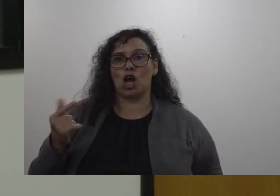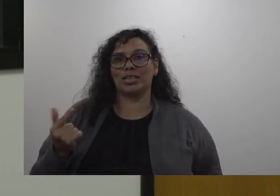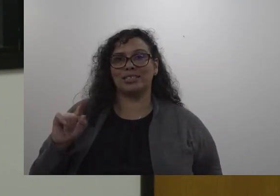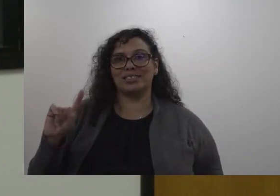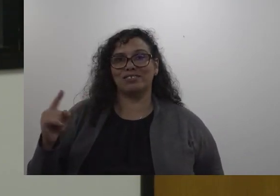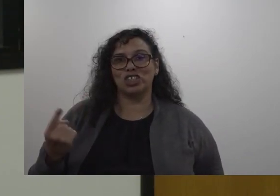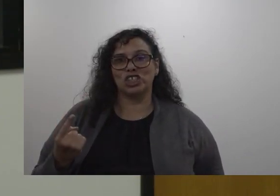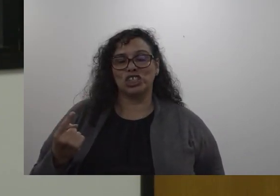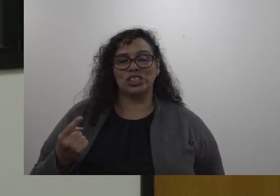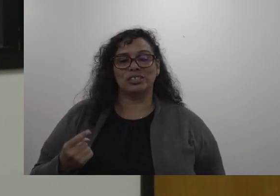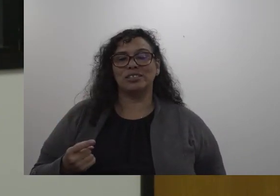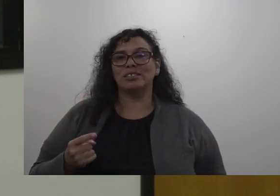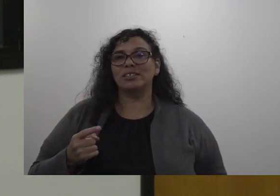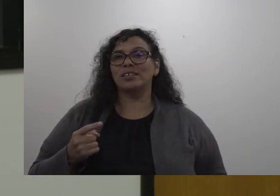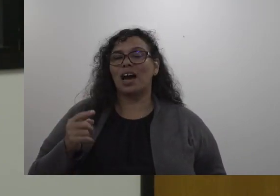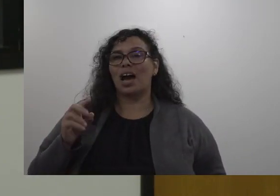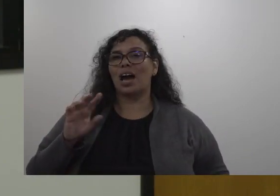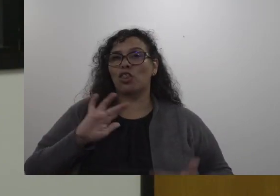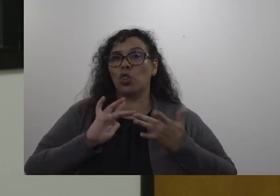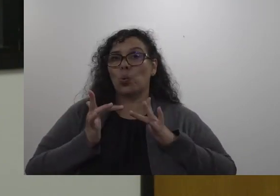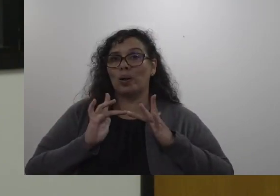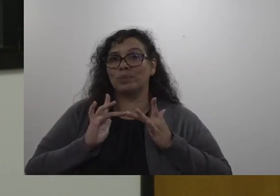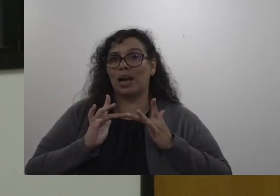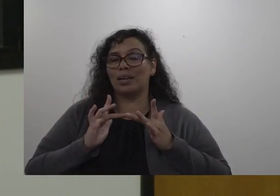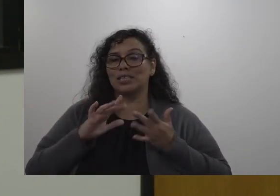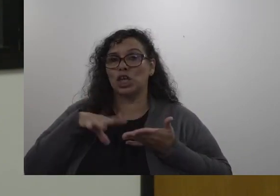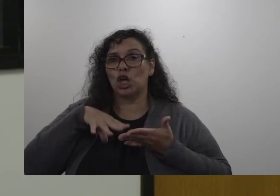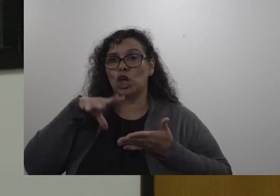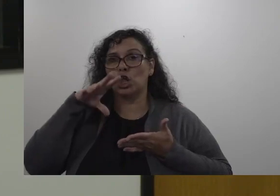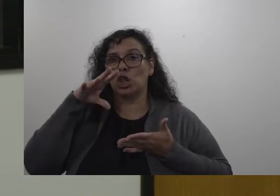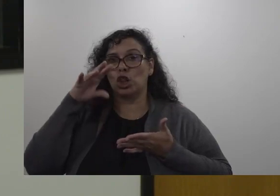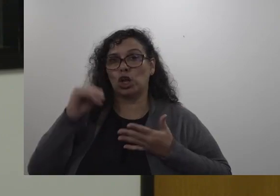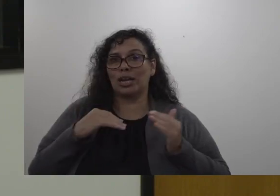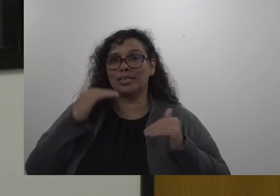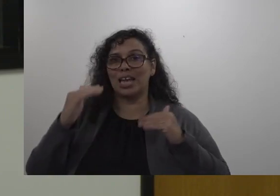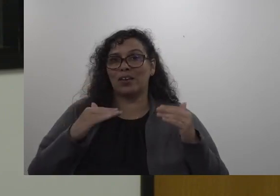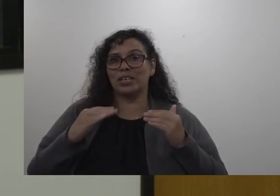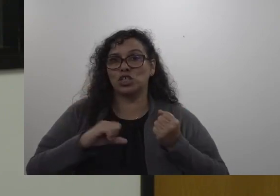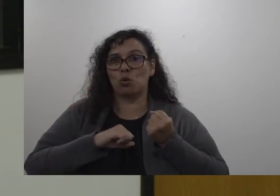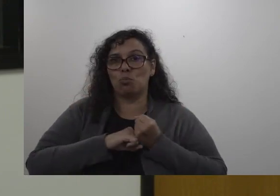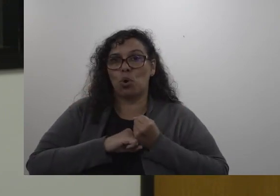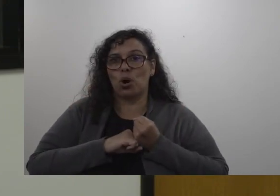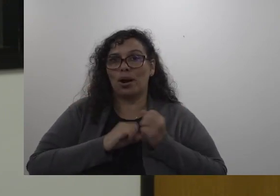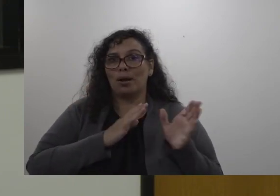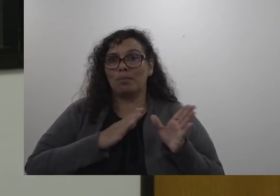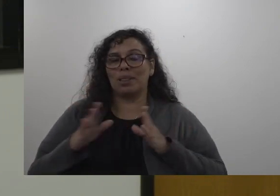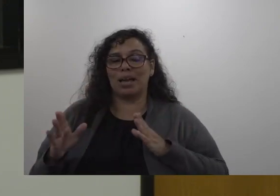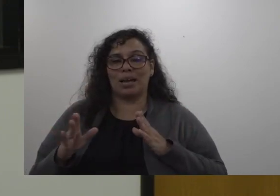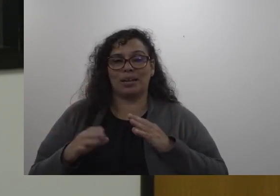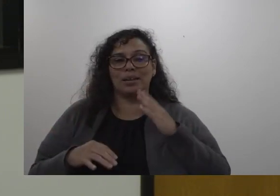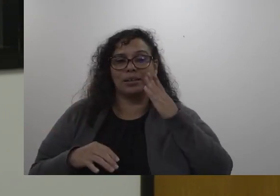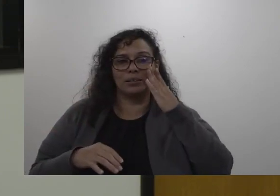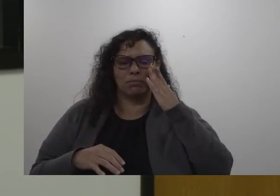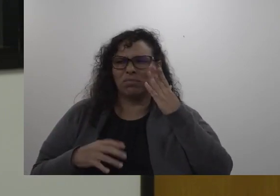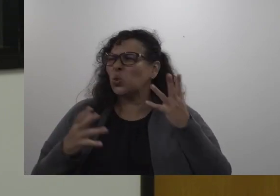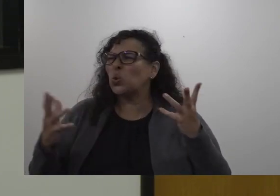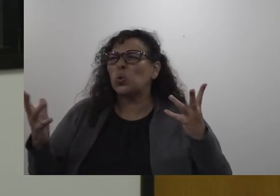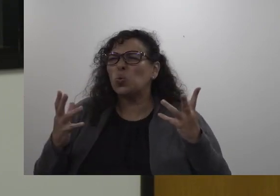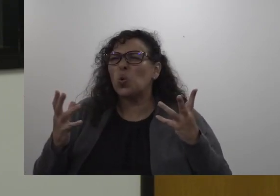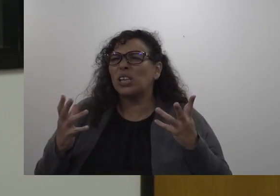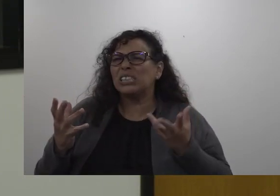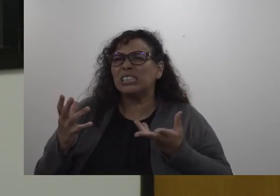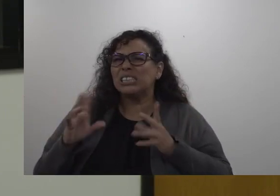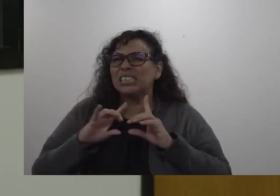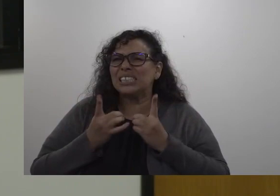page is the learning acceleration and support plan there was a question tonight in public comment about what is the district spending